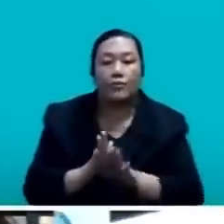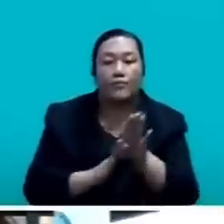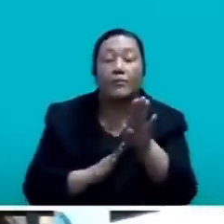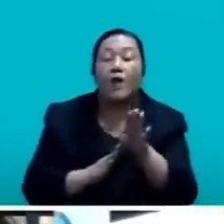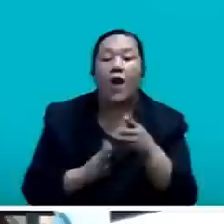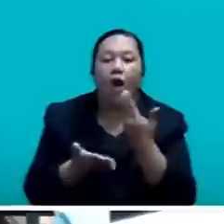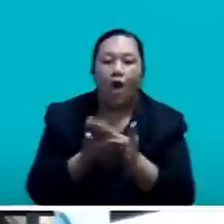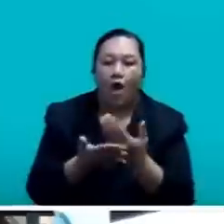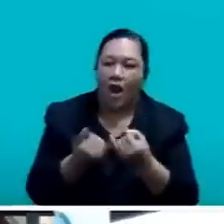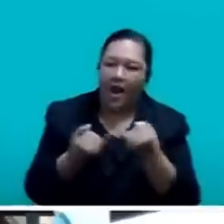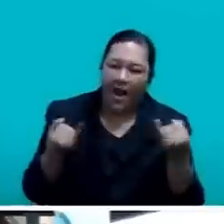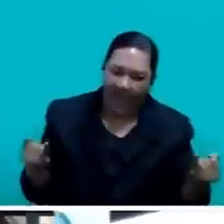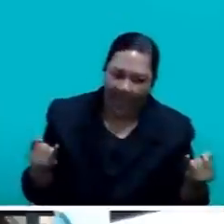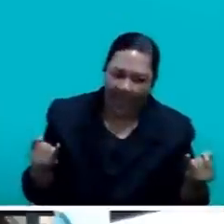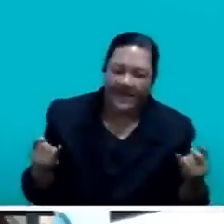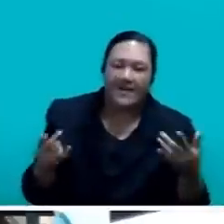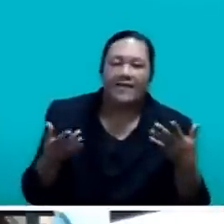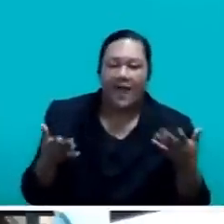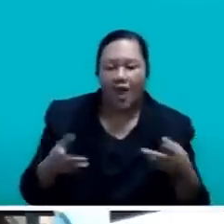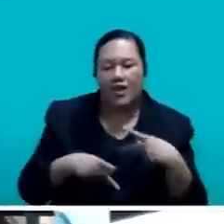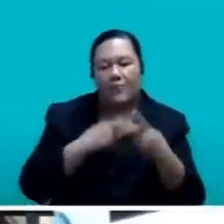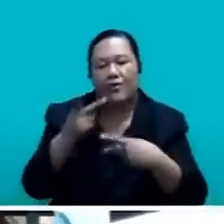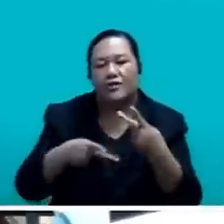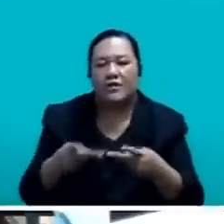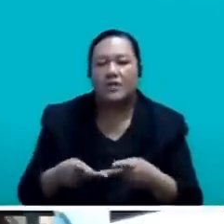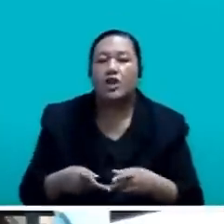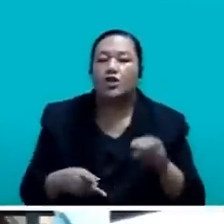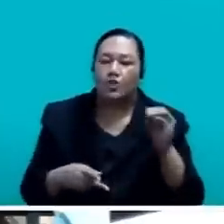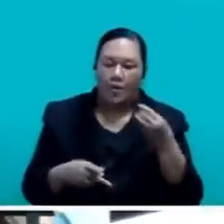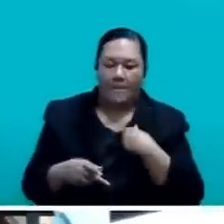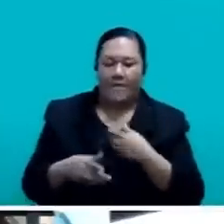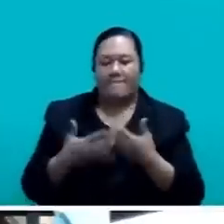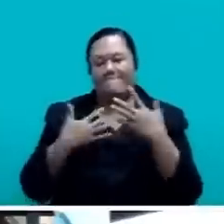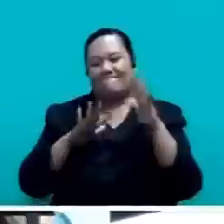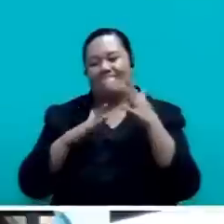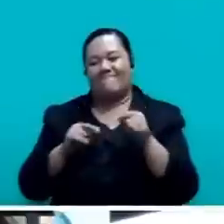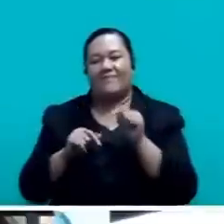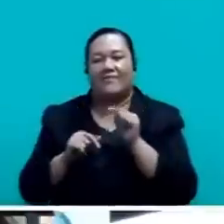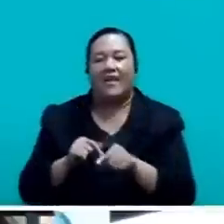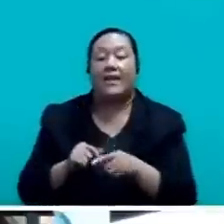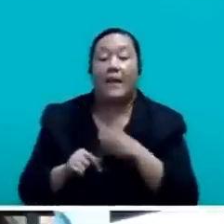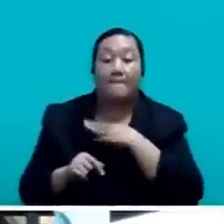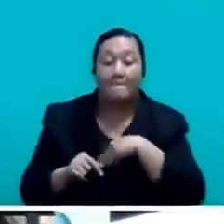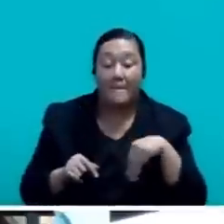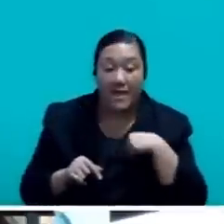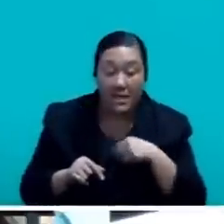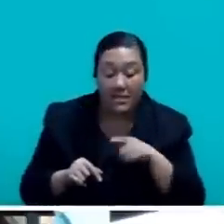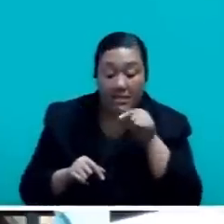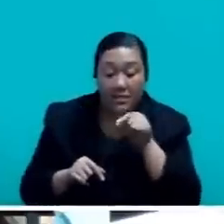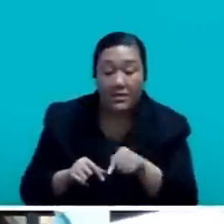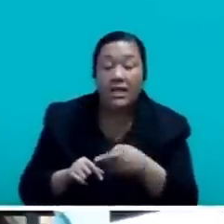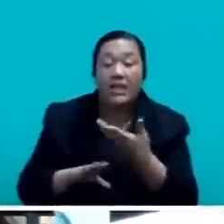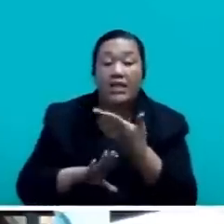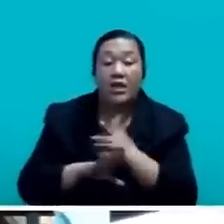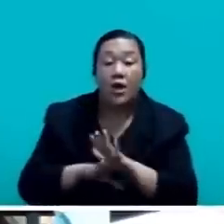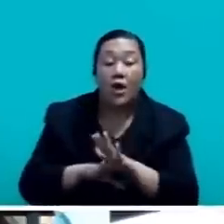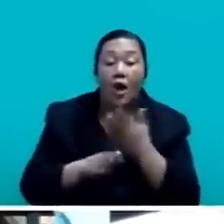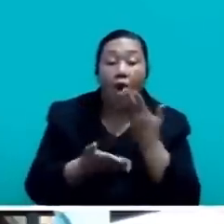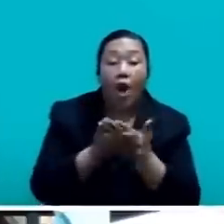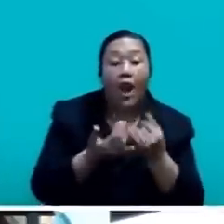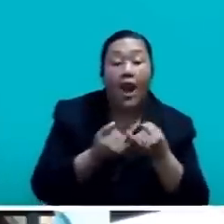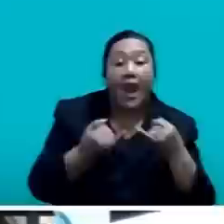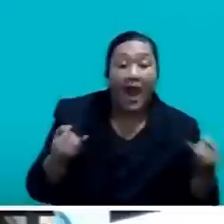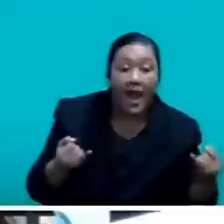in its processes, which I must commend. These new Ministry online systems are not outsourced, Mr. Speaker,